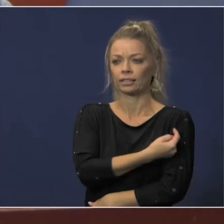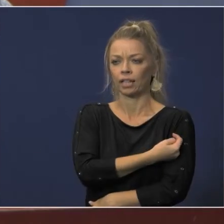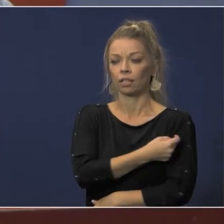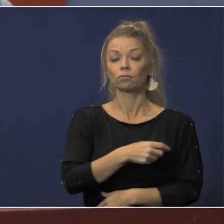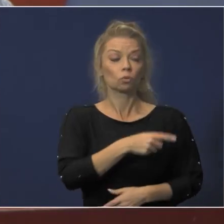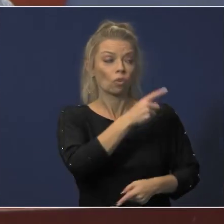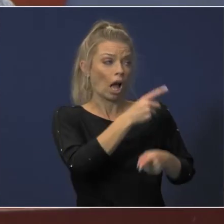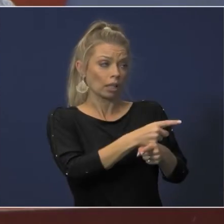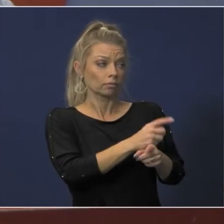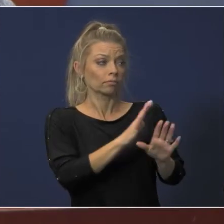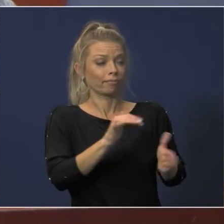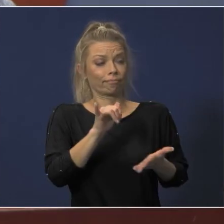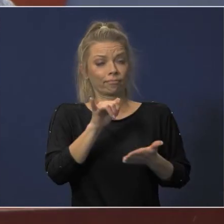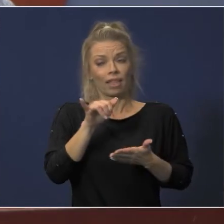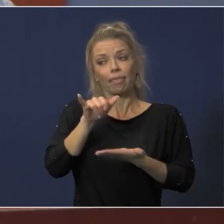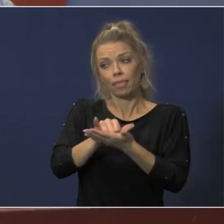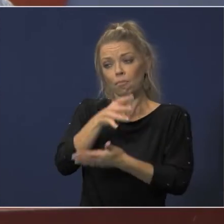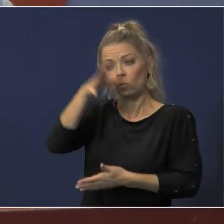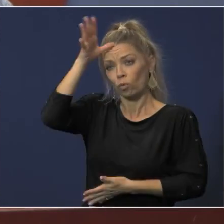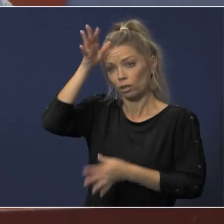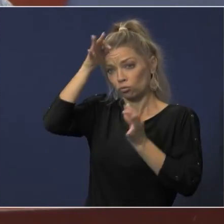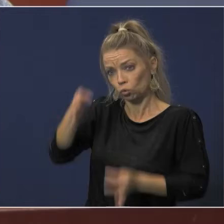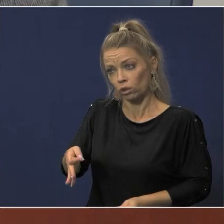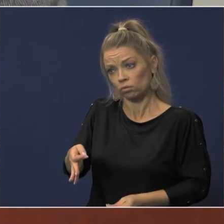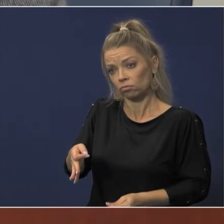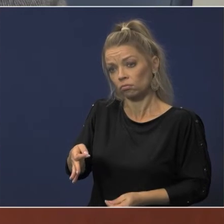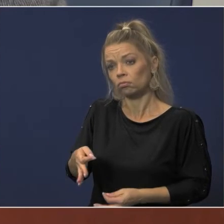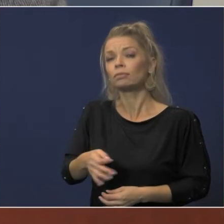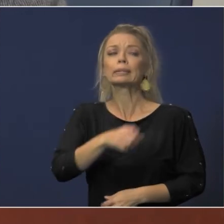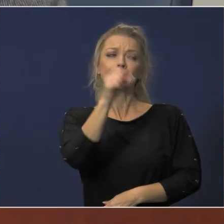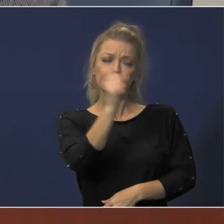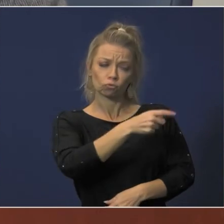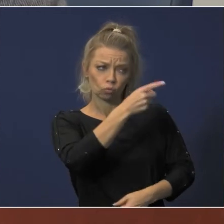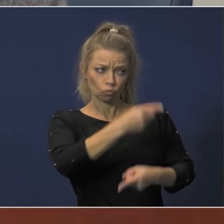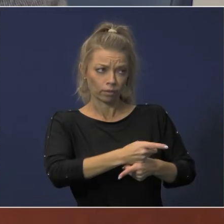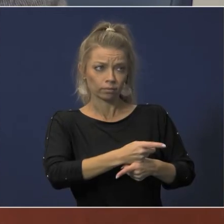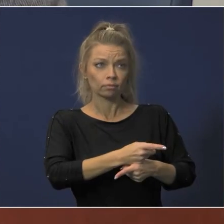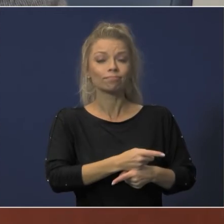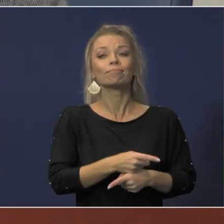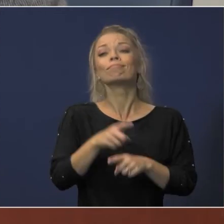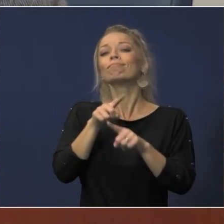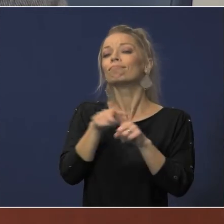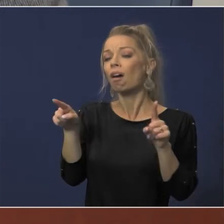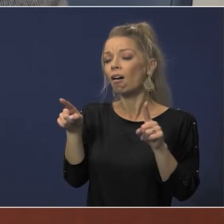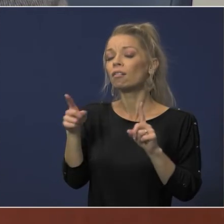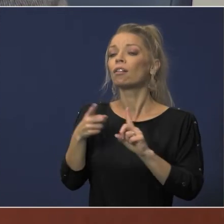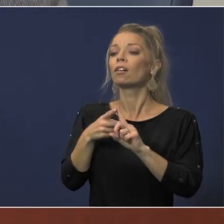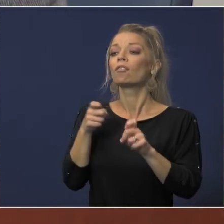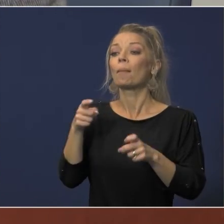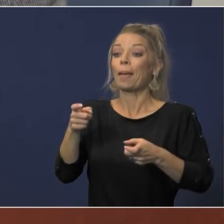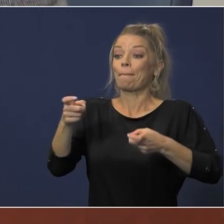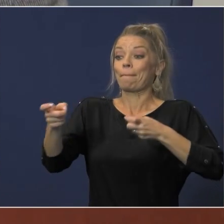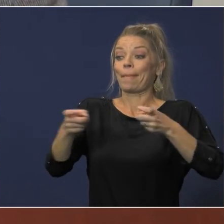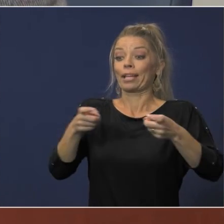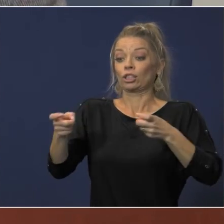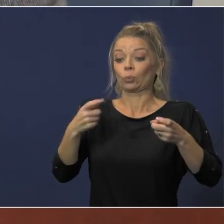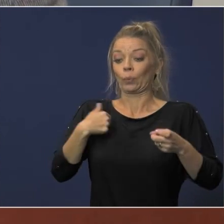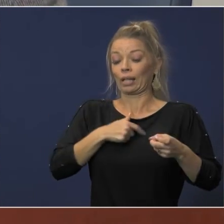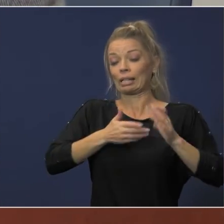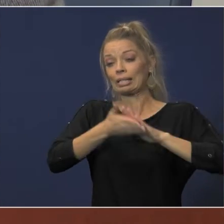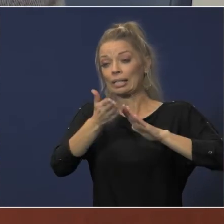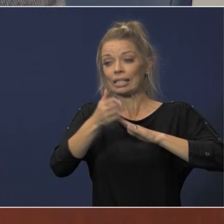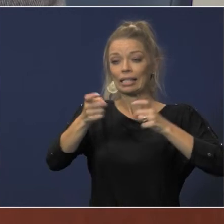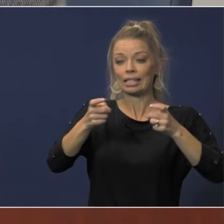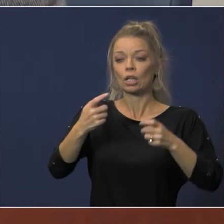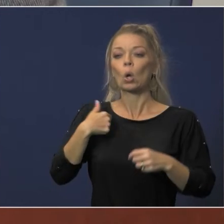is correct that is parental choice that is correct uh but merely from a management perspective uh we will